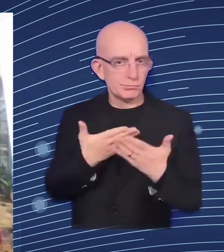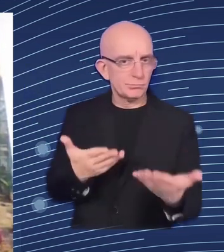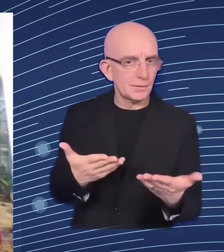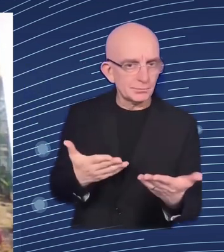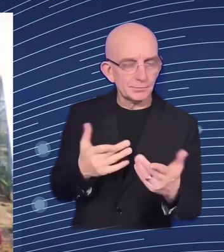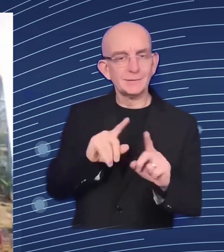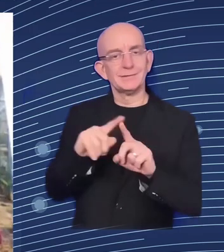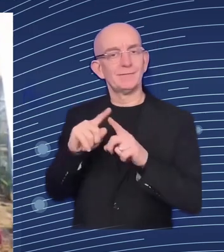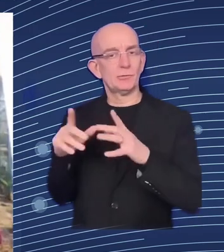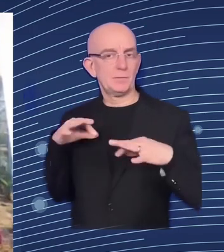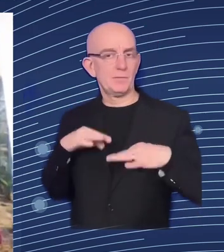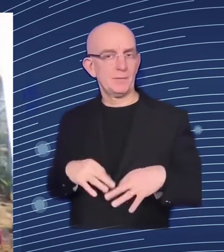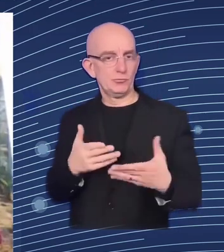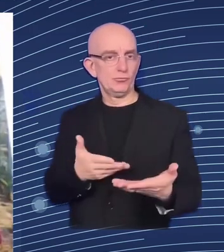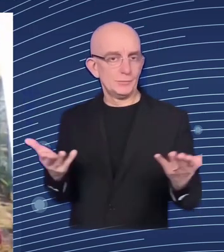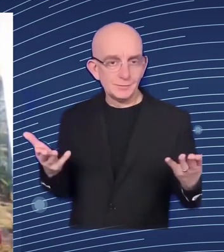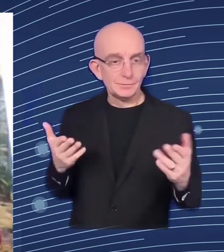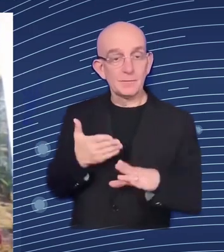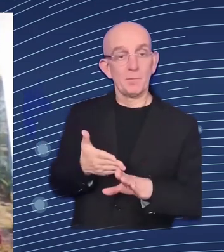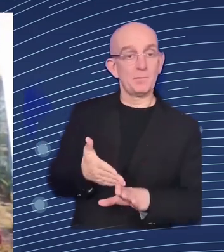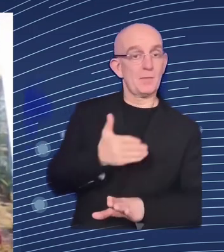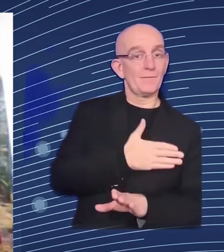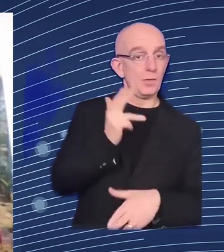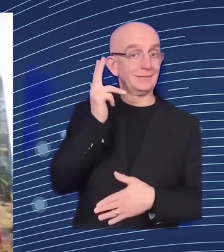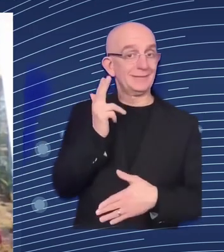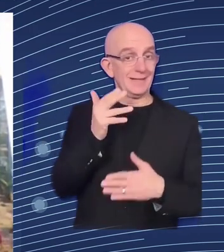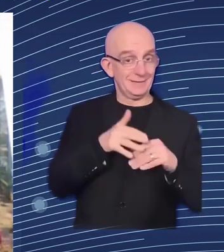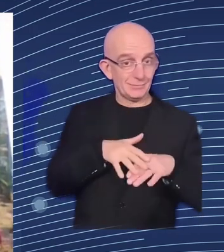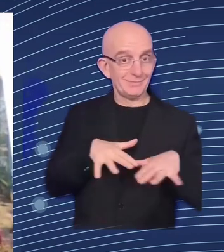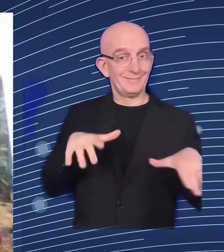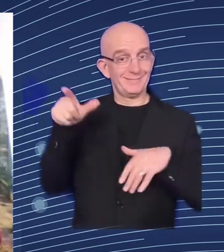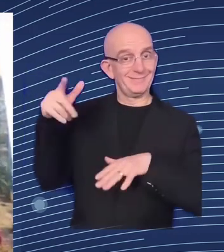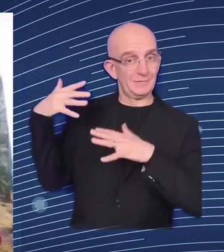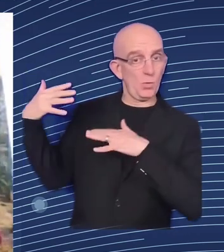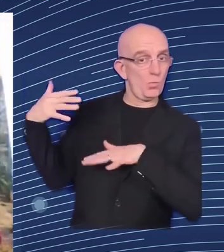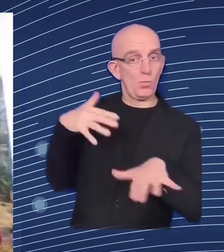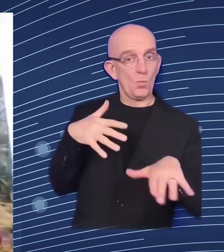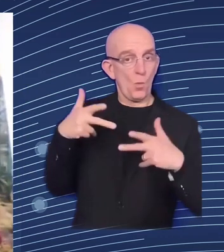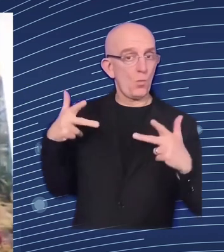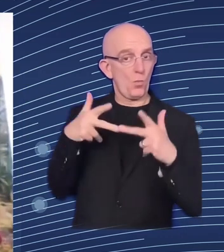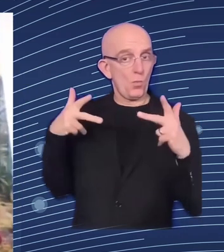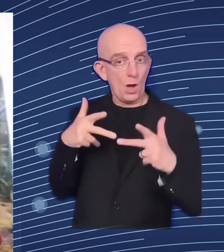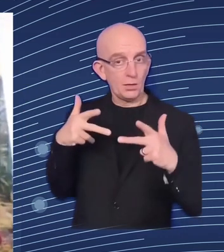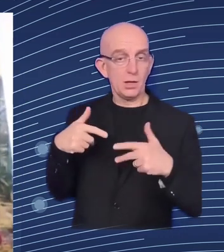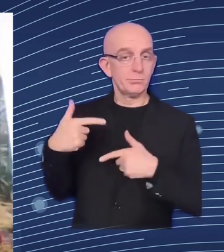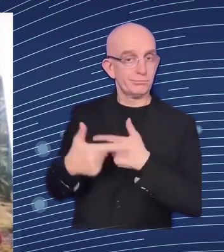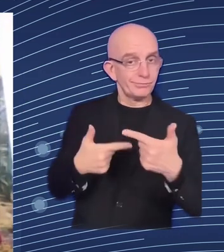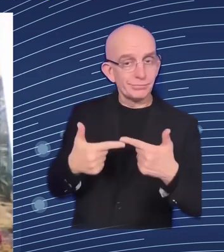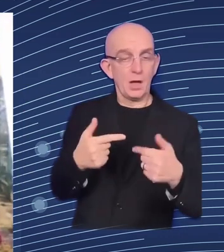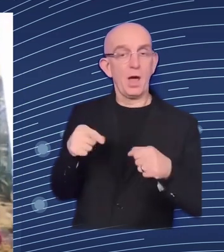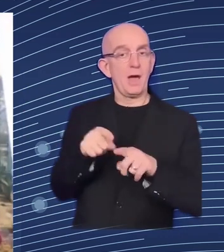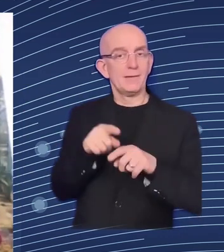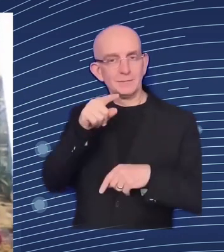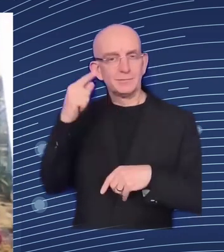sectors during the implementation of the state policy and invite companies private business to create certain